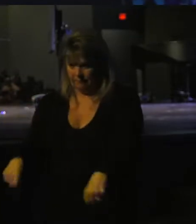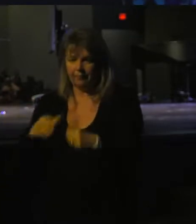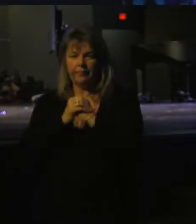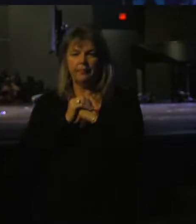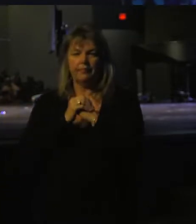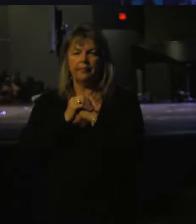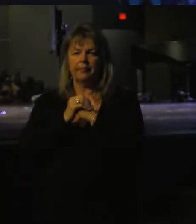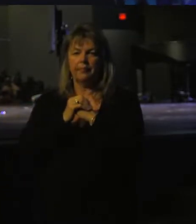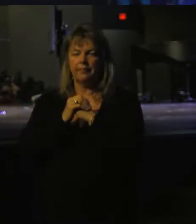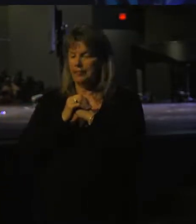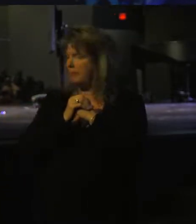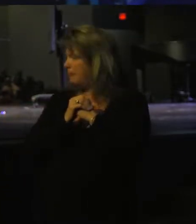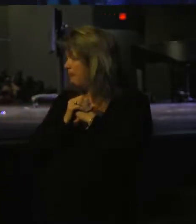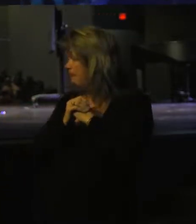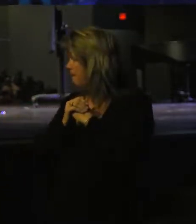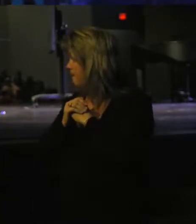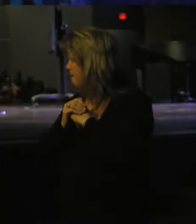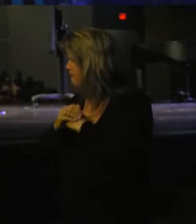We get to experience that.